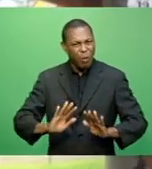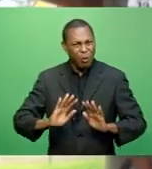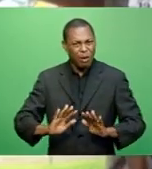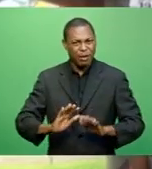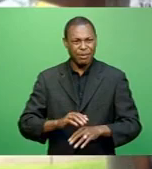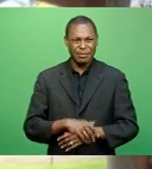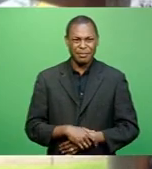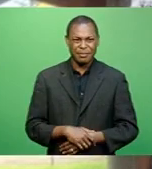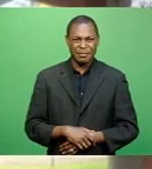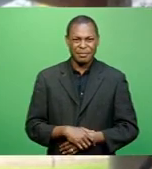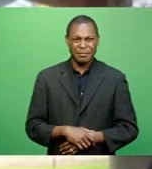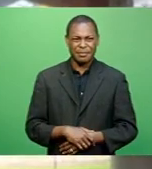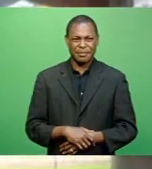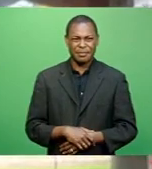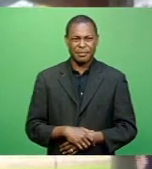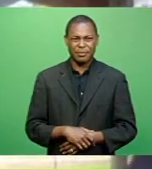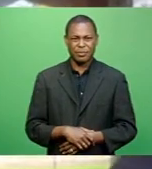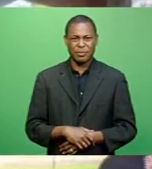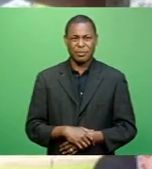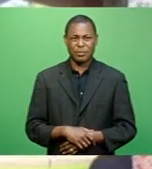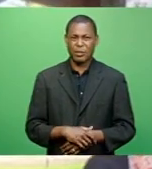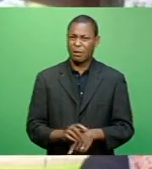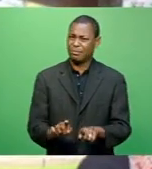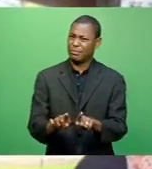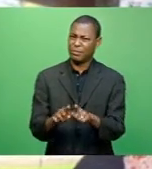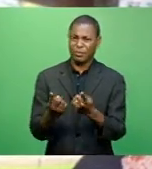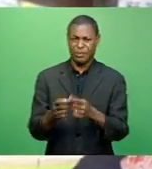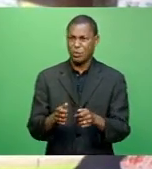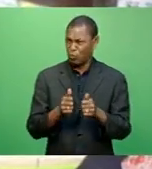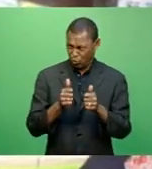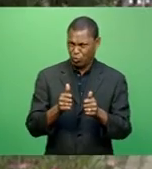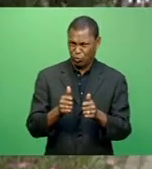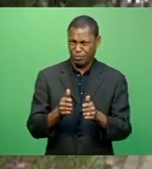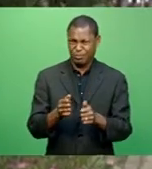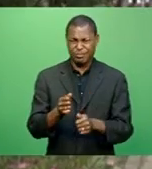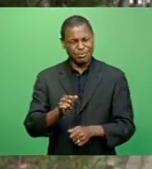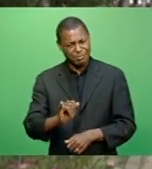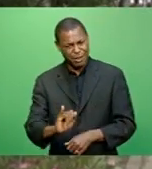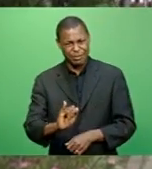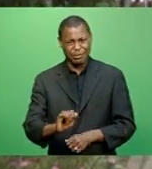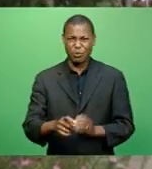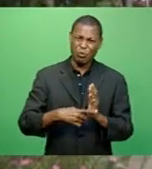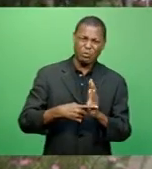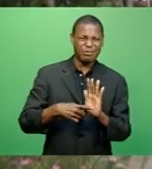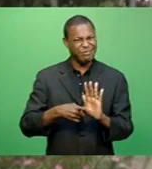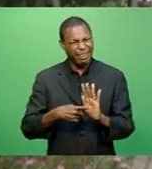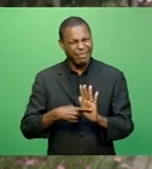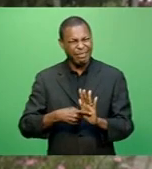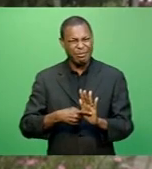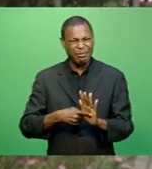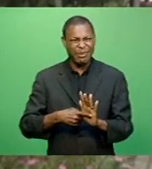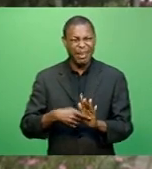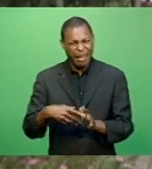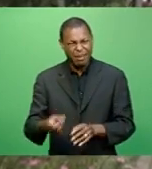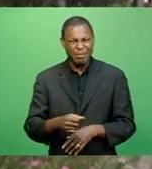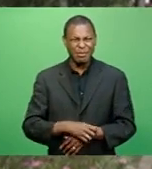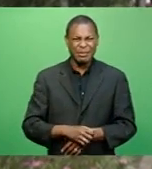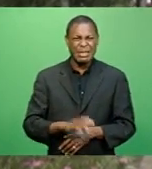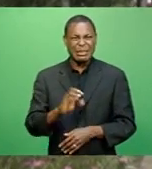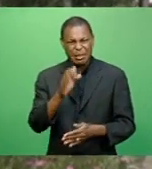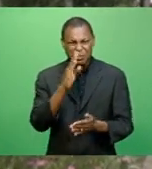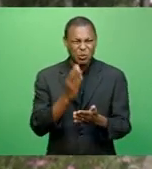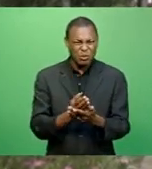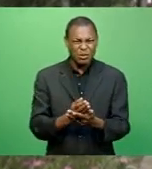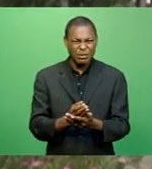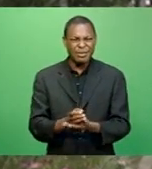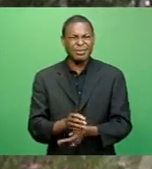I think that it's very arguable. It is a good idea and it is a bad idea. For some students who don't want the course, they will